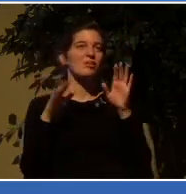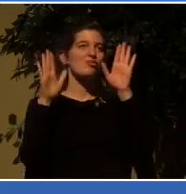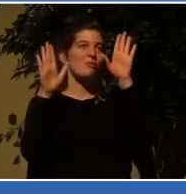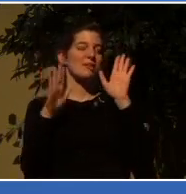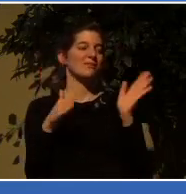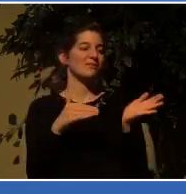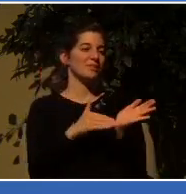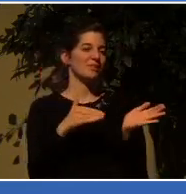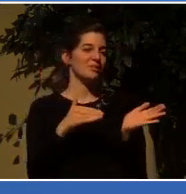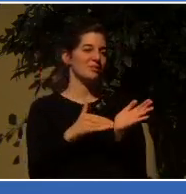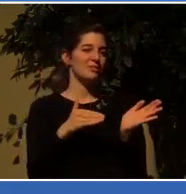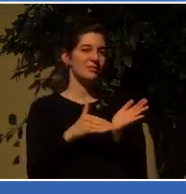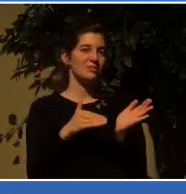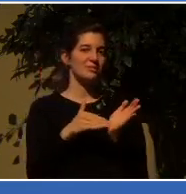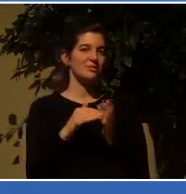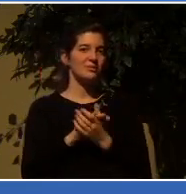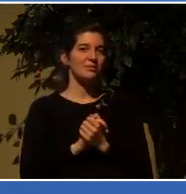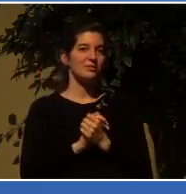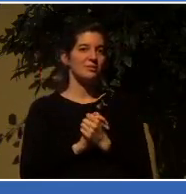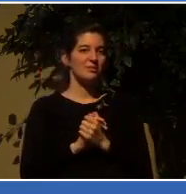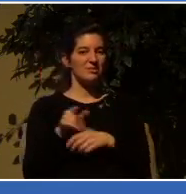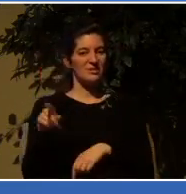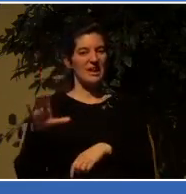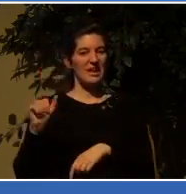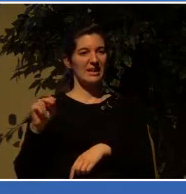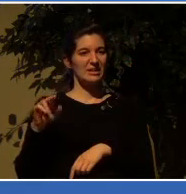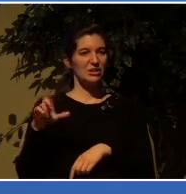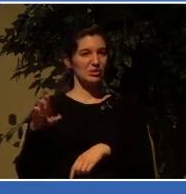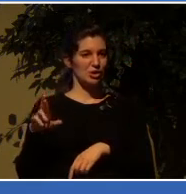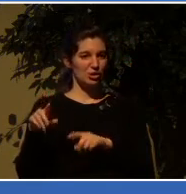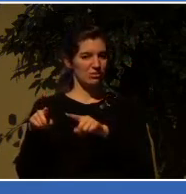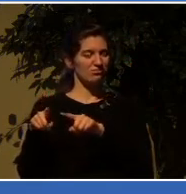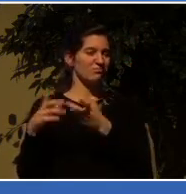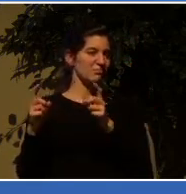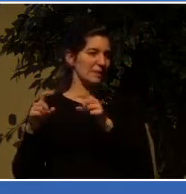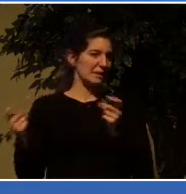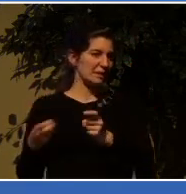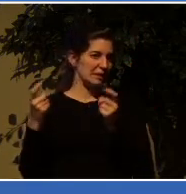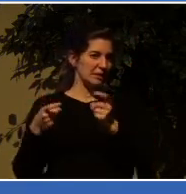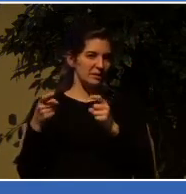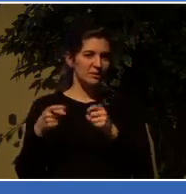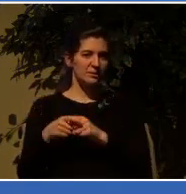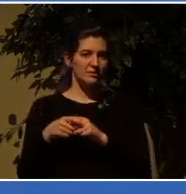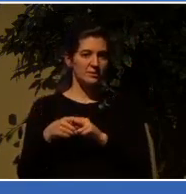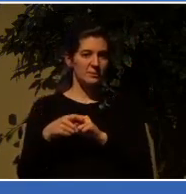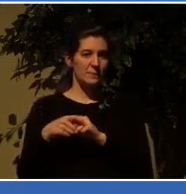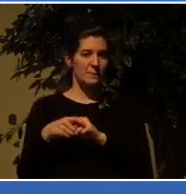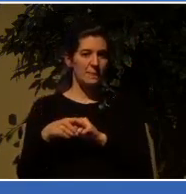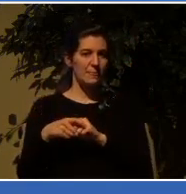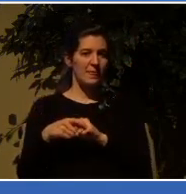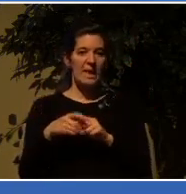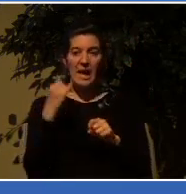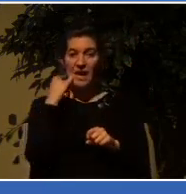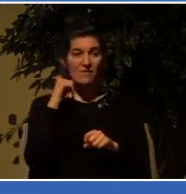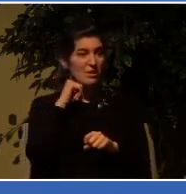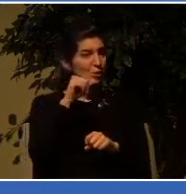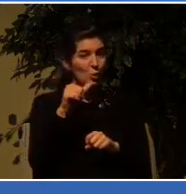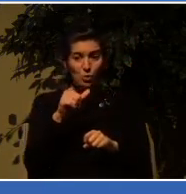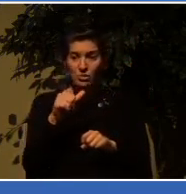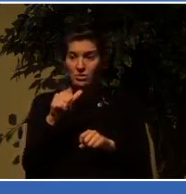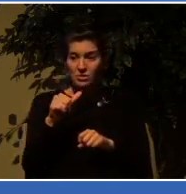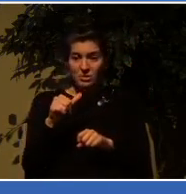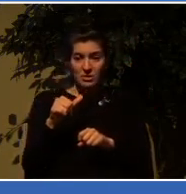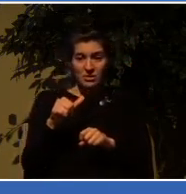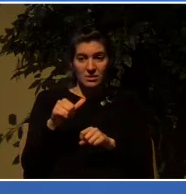who says if I don't treat this cancer the patient will die and it's the